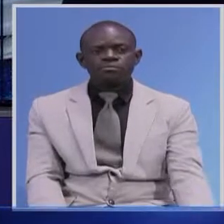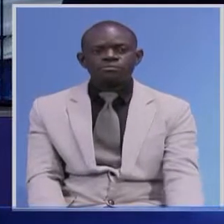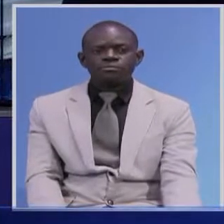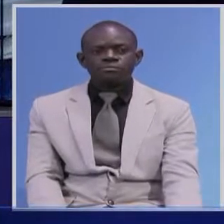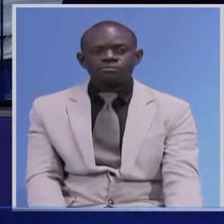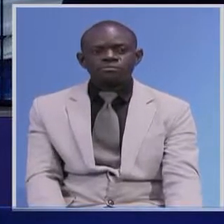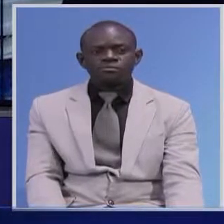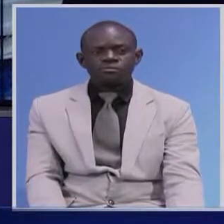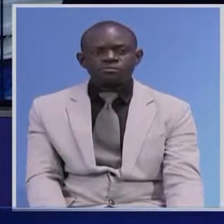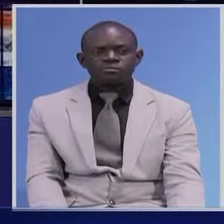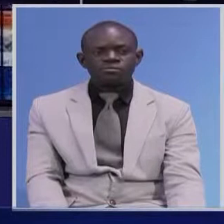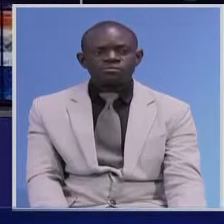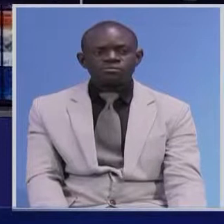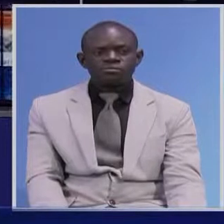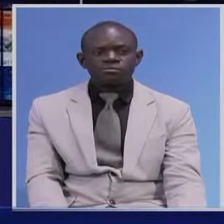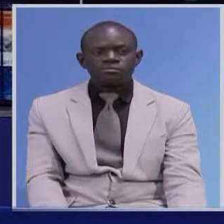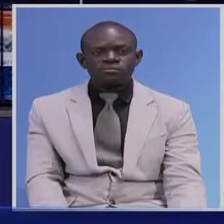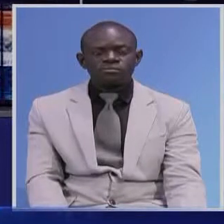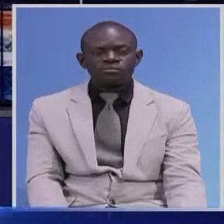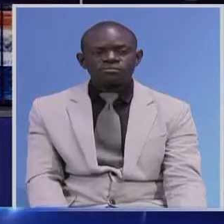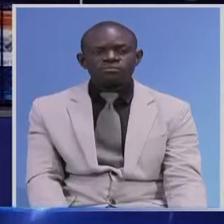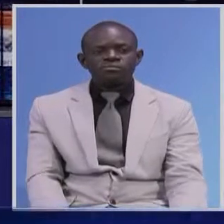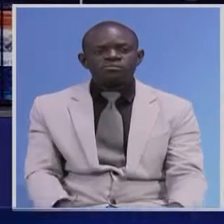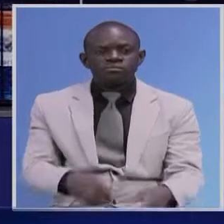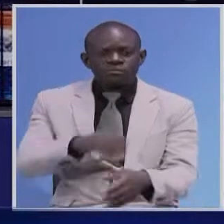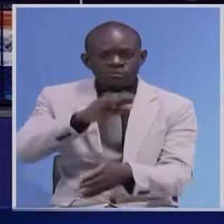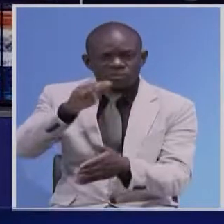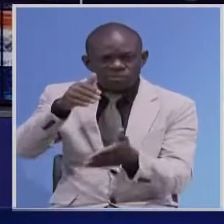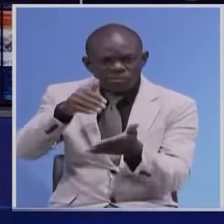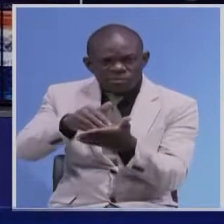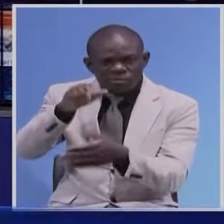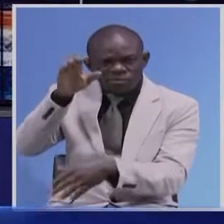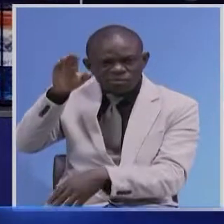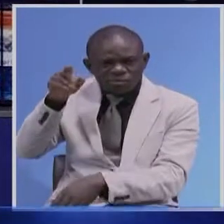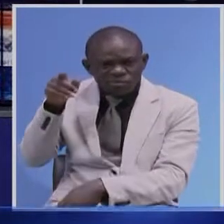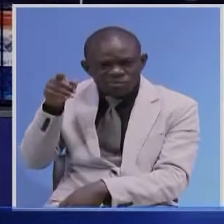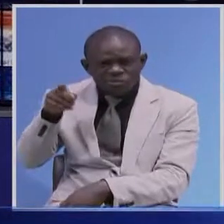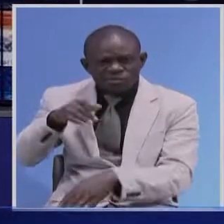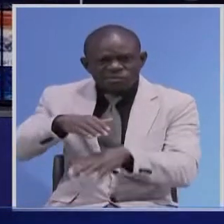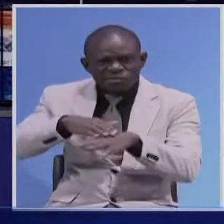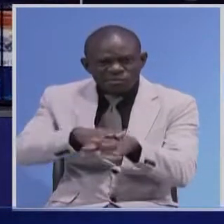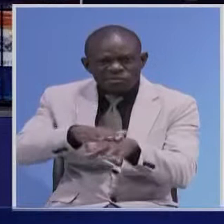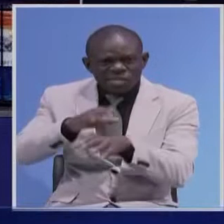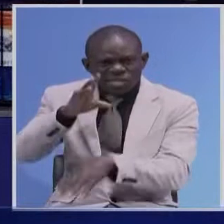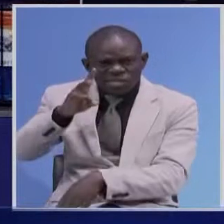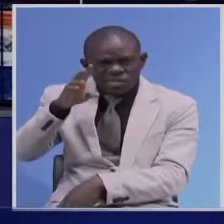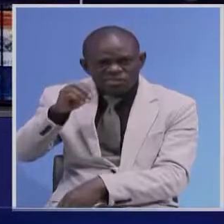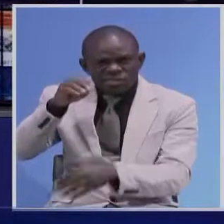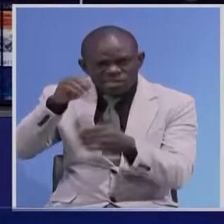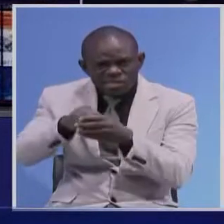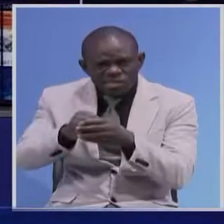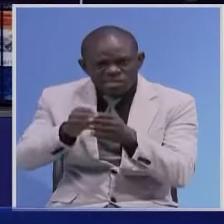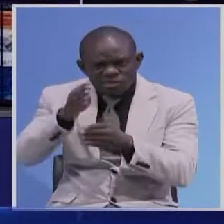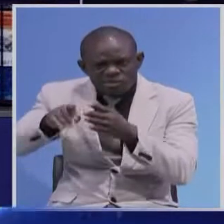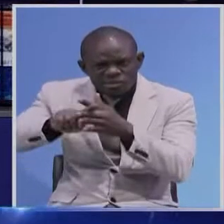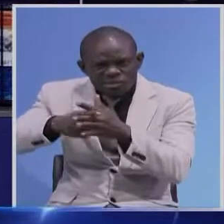70 tracts carrying soy beans from central province destined for Naconde have been impounded in Pika for illegally